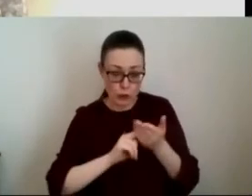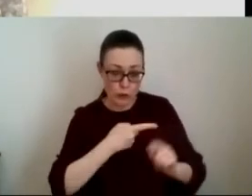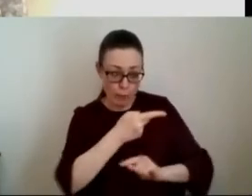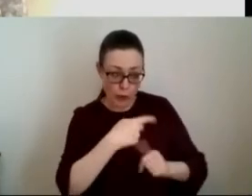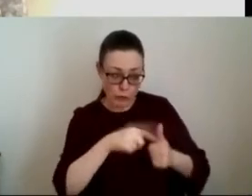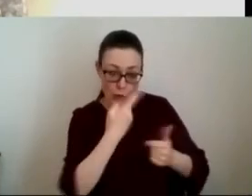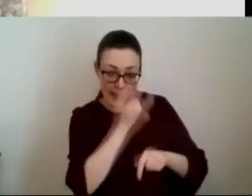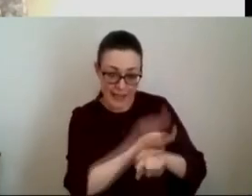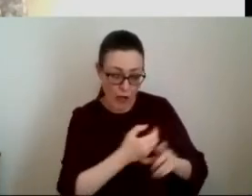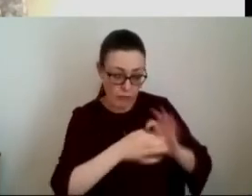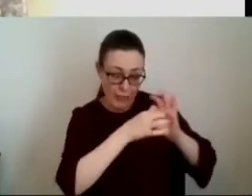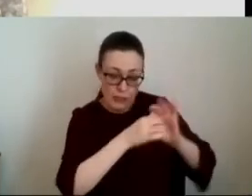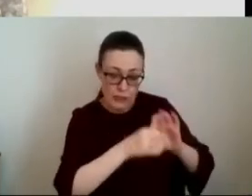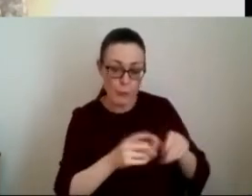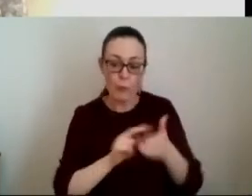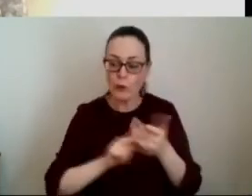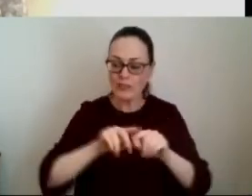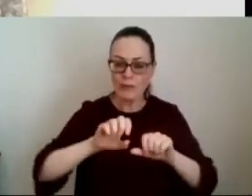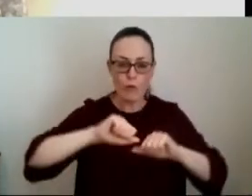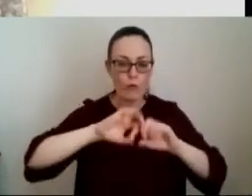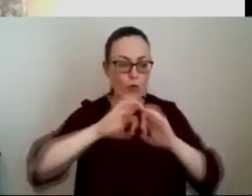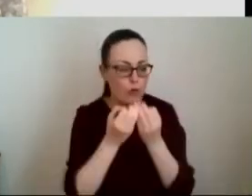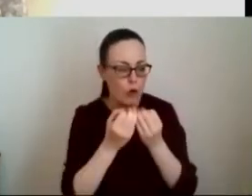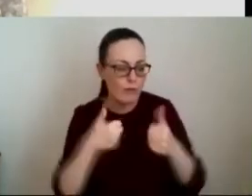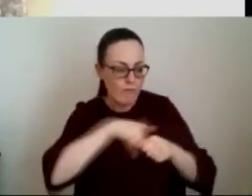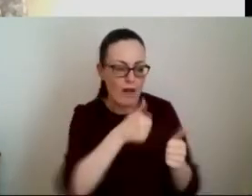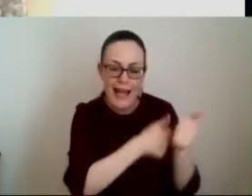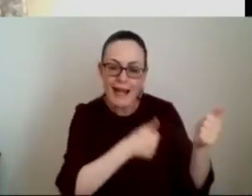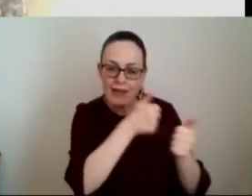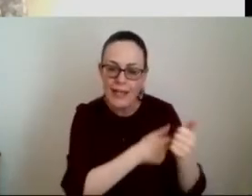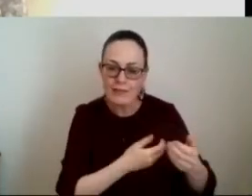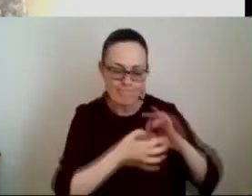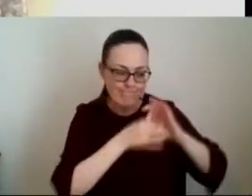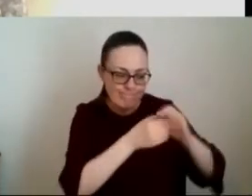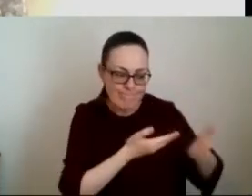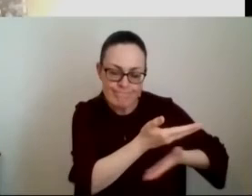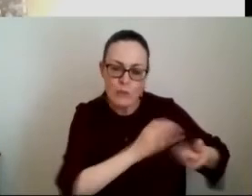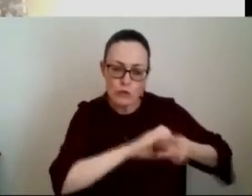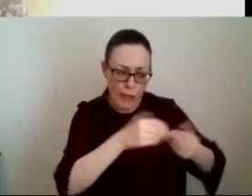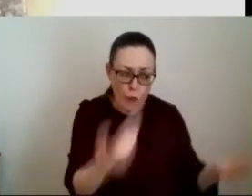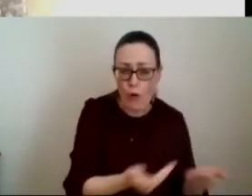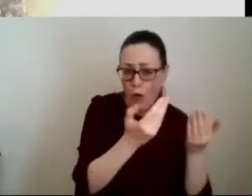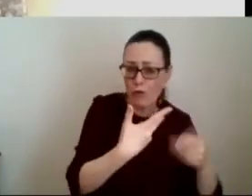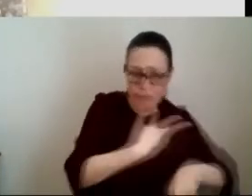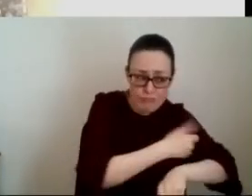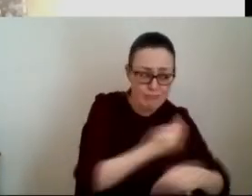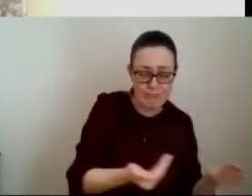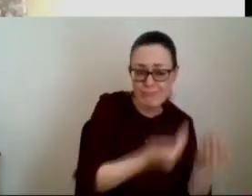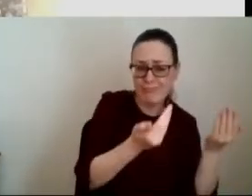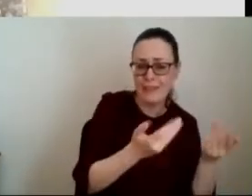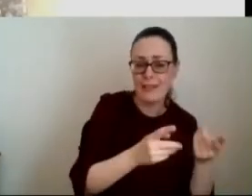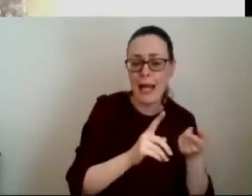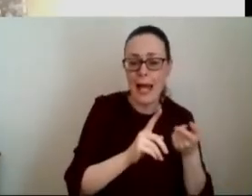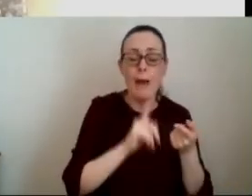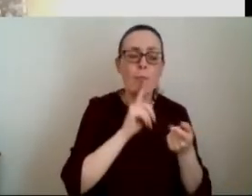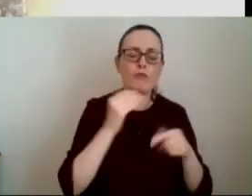there already we've used groups that are advocating uh for those groups uh to try and perhaps encourage take up and encourage that at least people have the